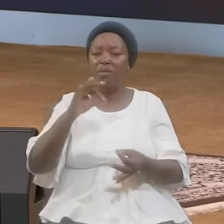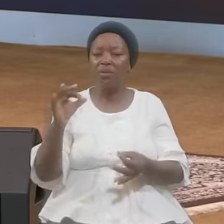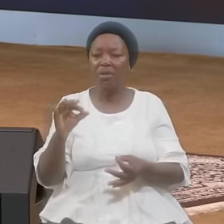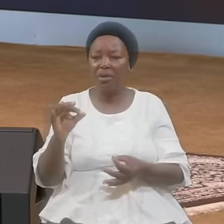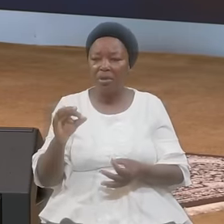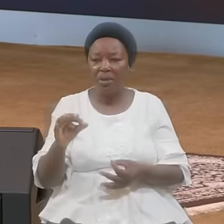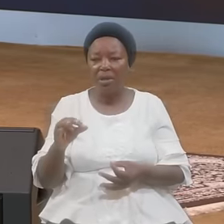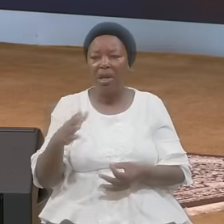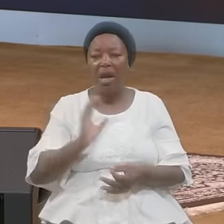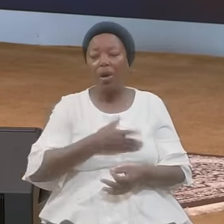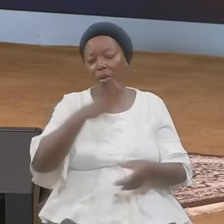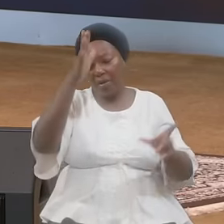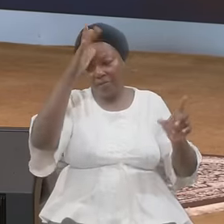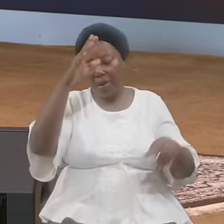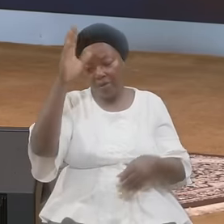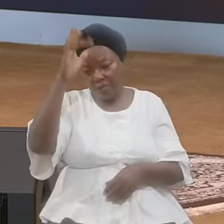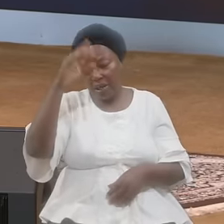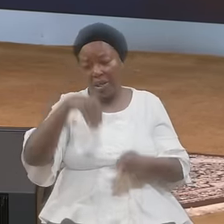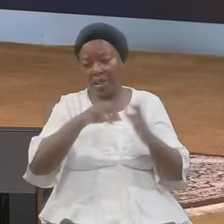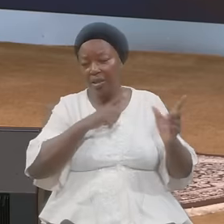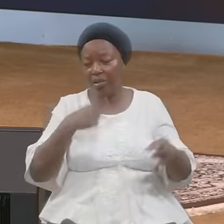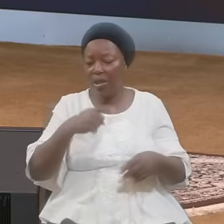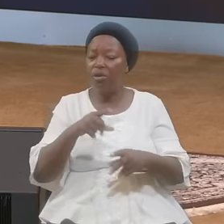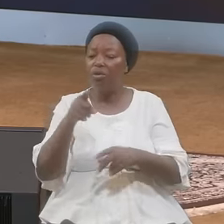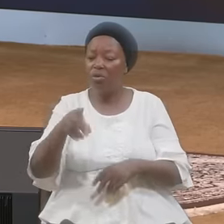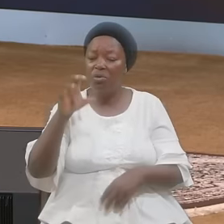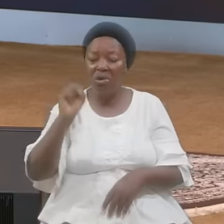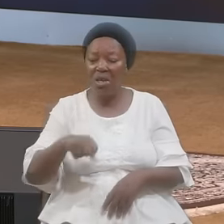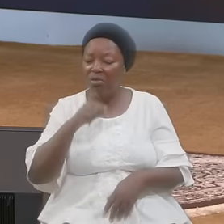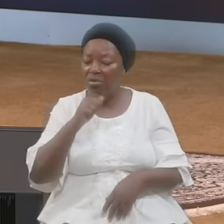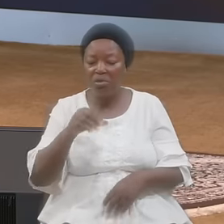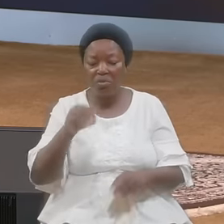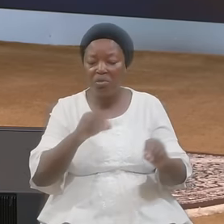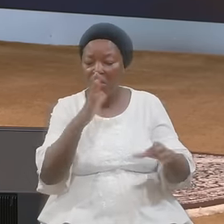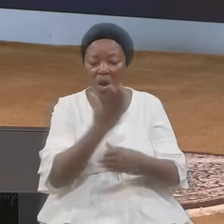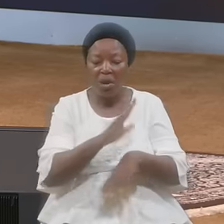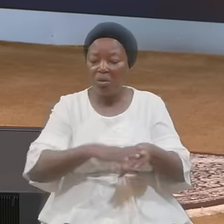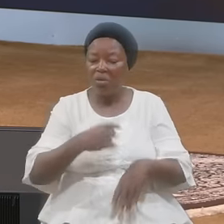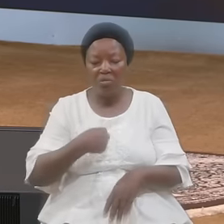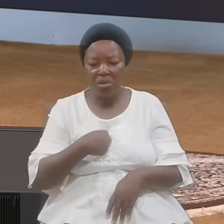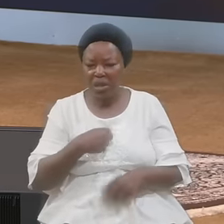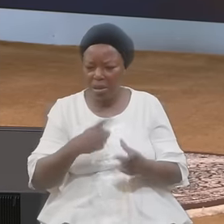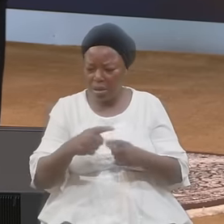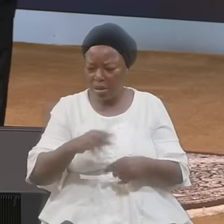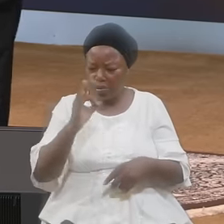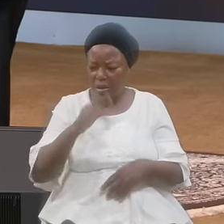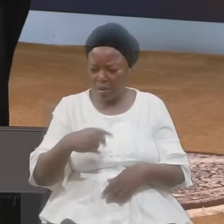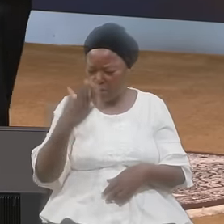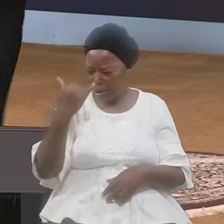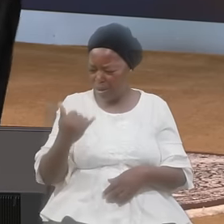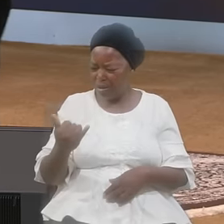I Said You Cannot Lay Hands On Me He Said What He Said